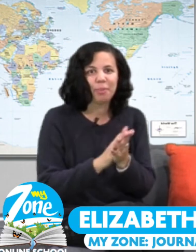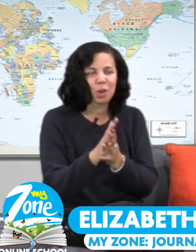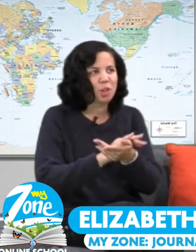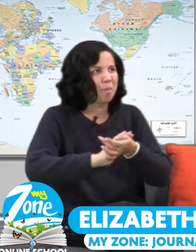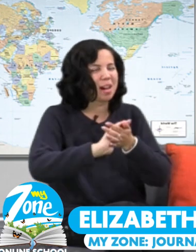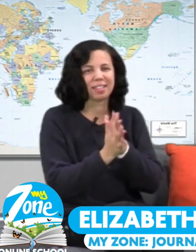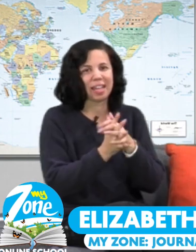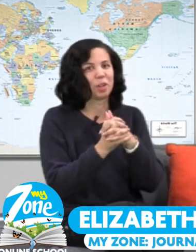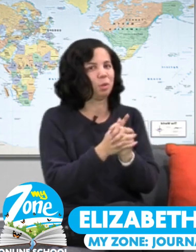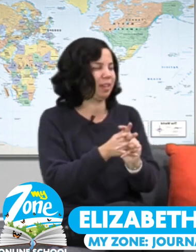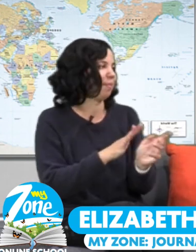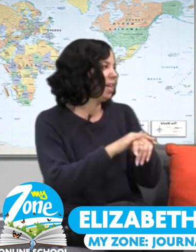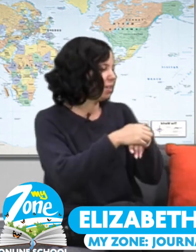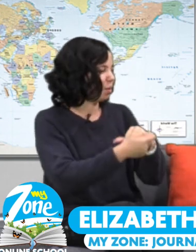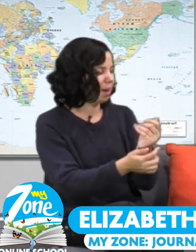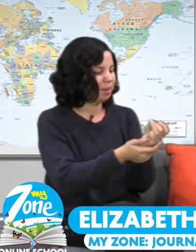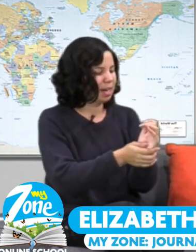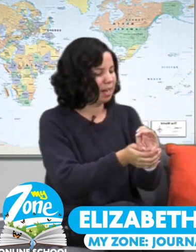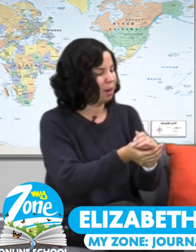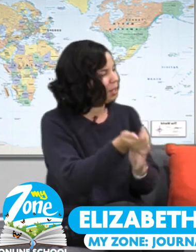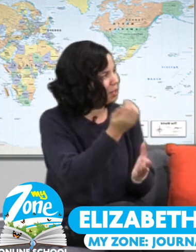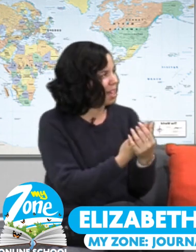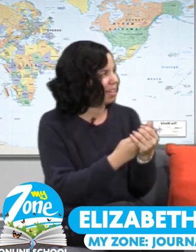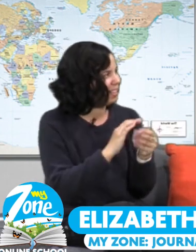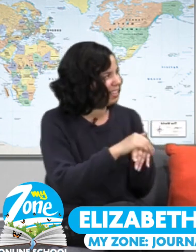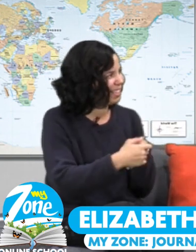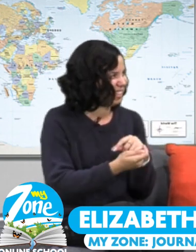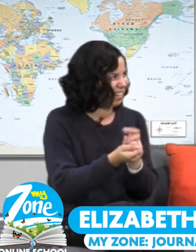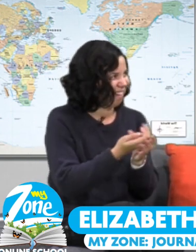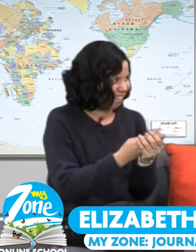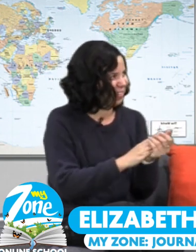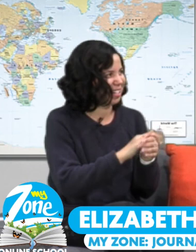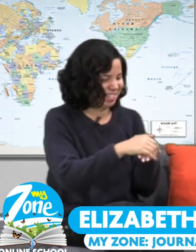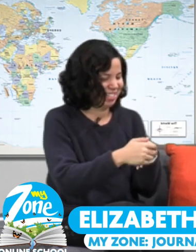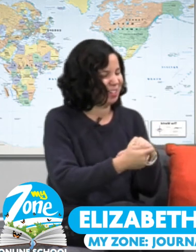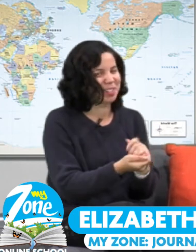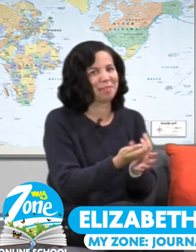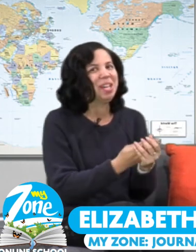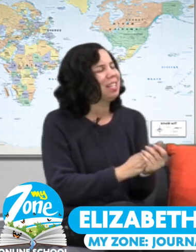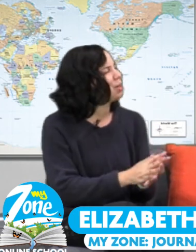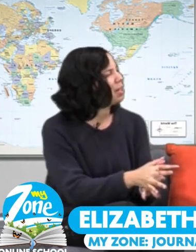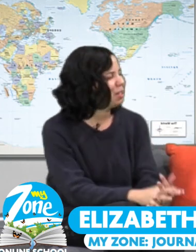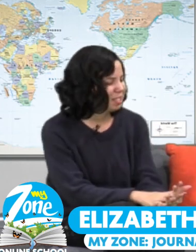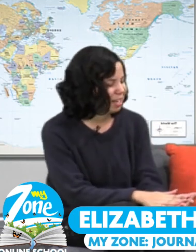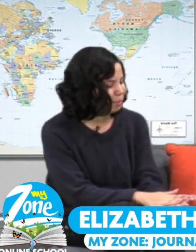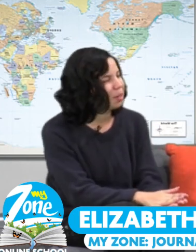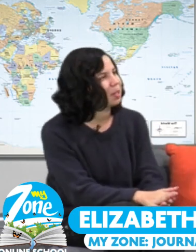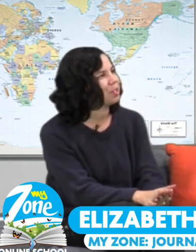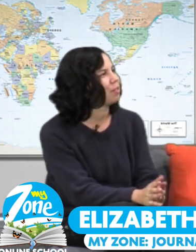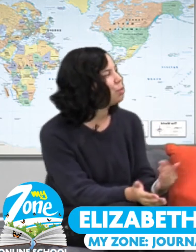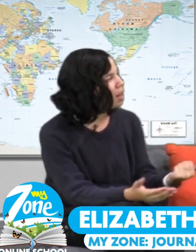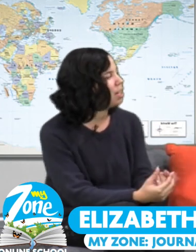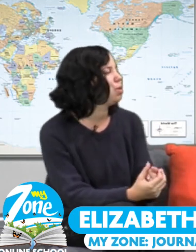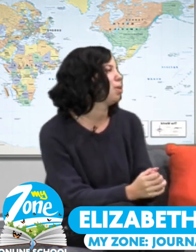and keeping on your masks at all time so ma'am how are you today i'm good very well awesome so can you just tell us a bit